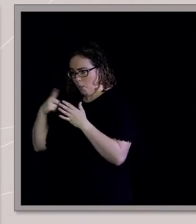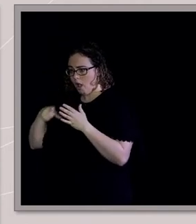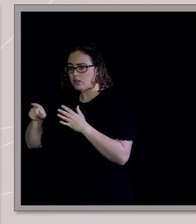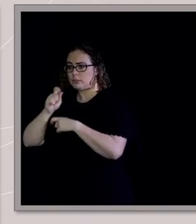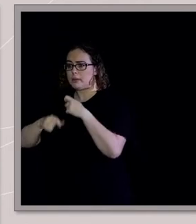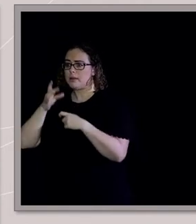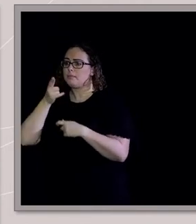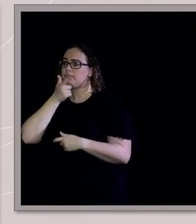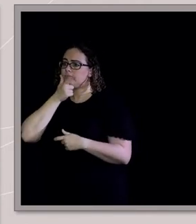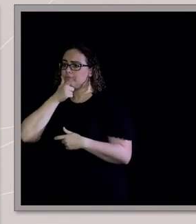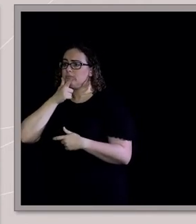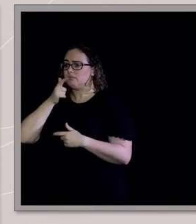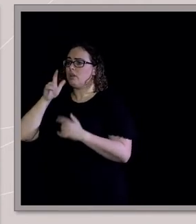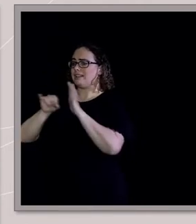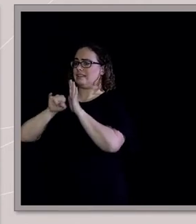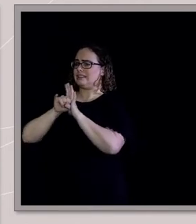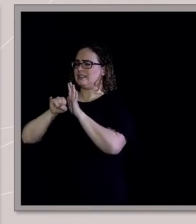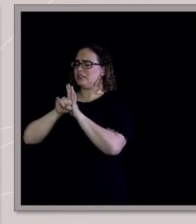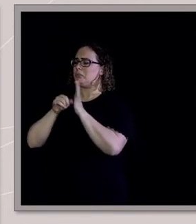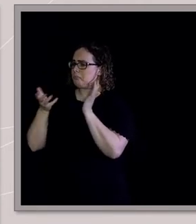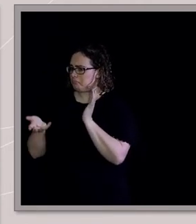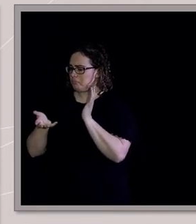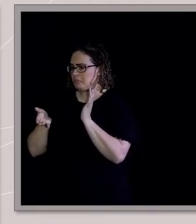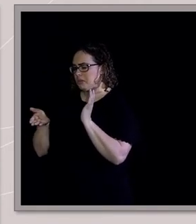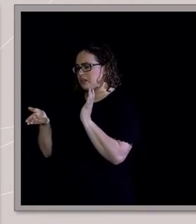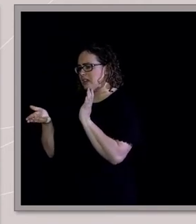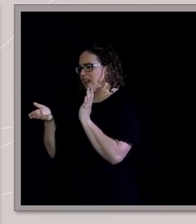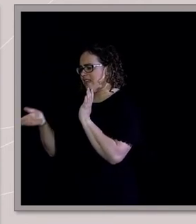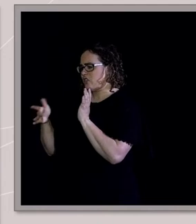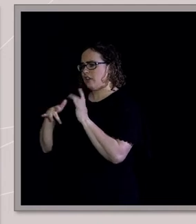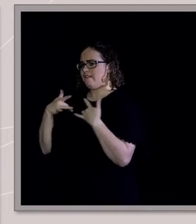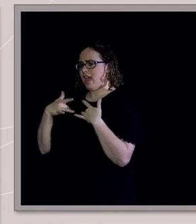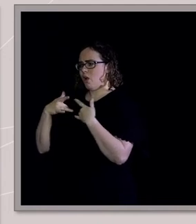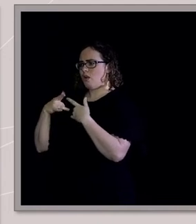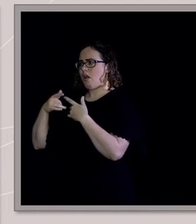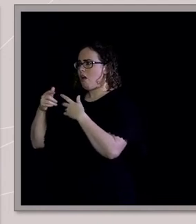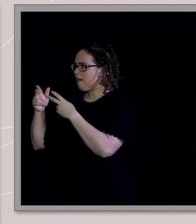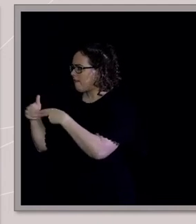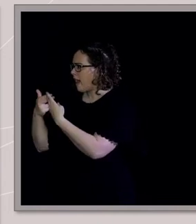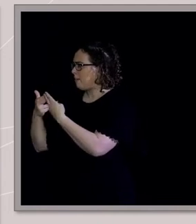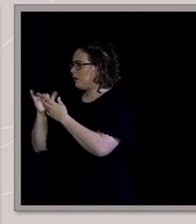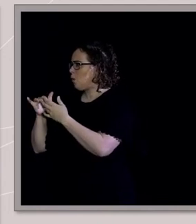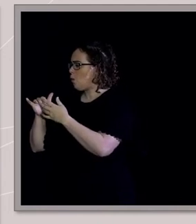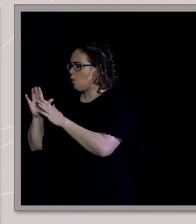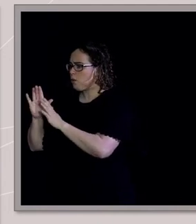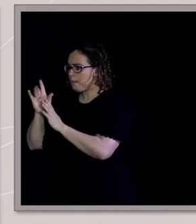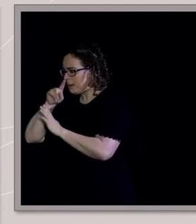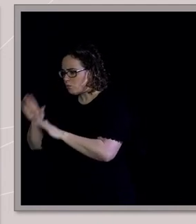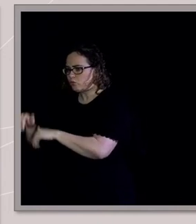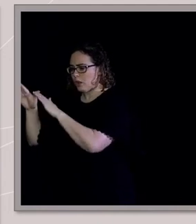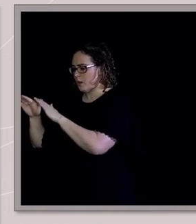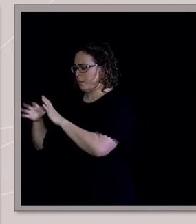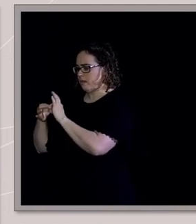Because of fear, it will cut us off from our community and the people we love, you know, and that's, that's hectic. That's horrible. And then